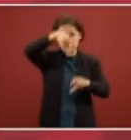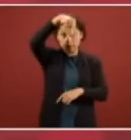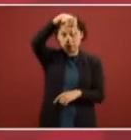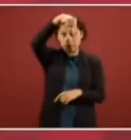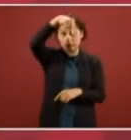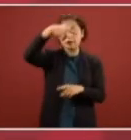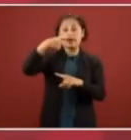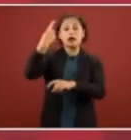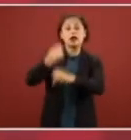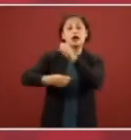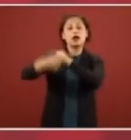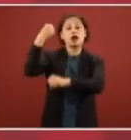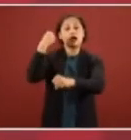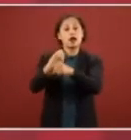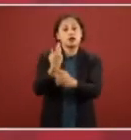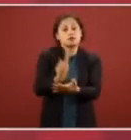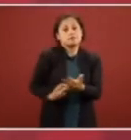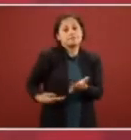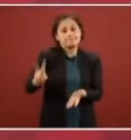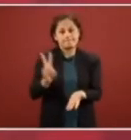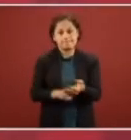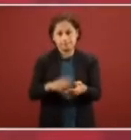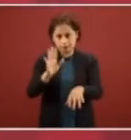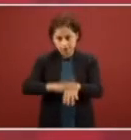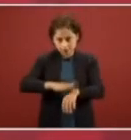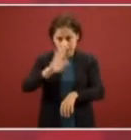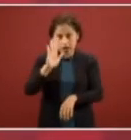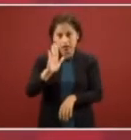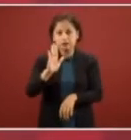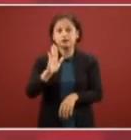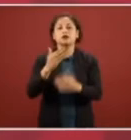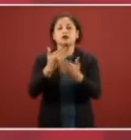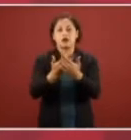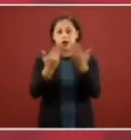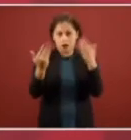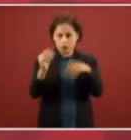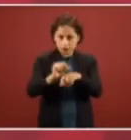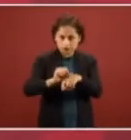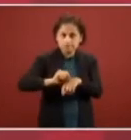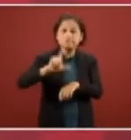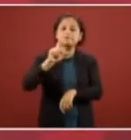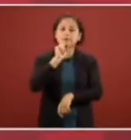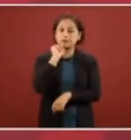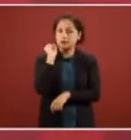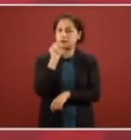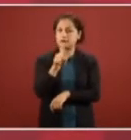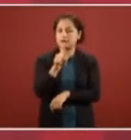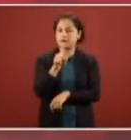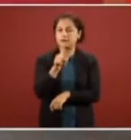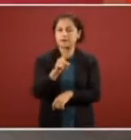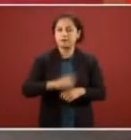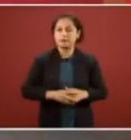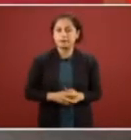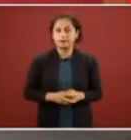year it was double and now there is an increase again